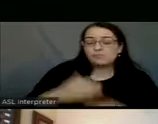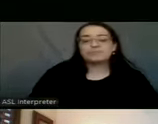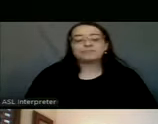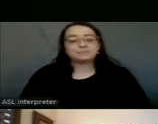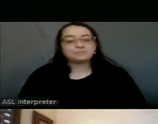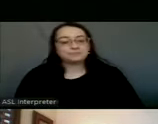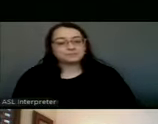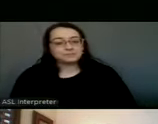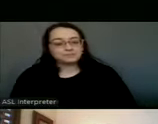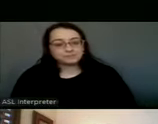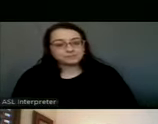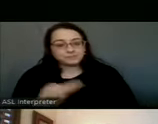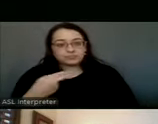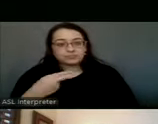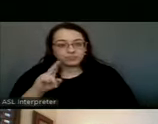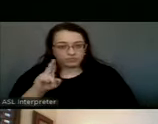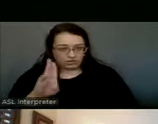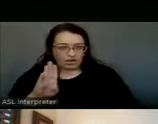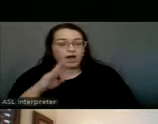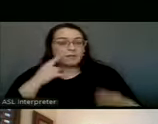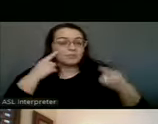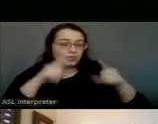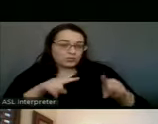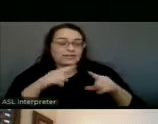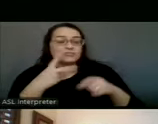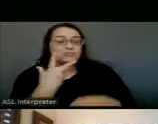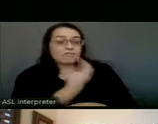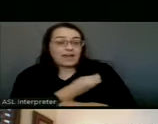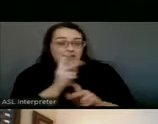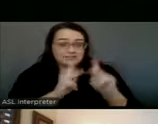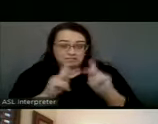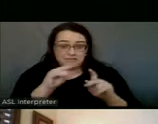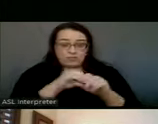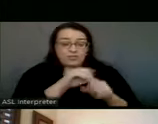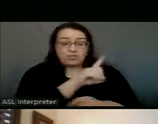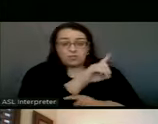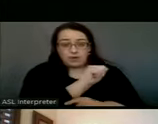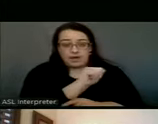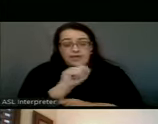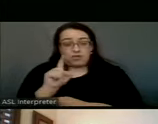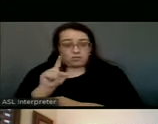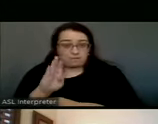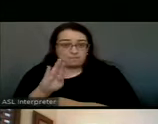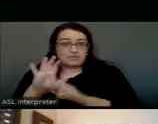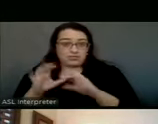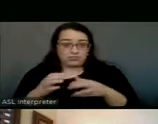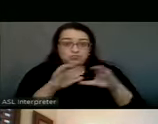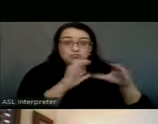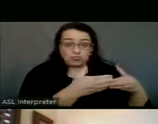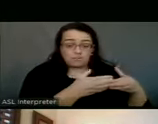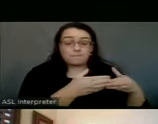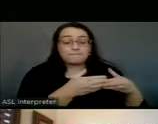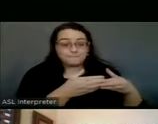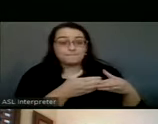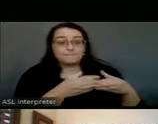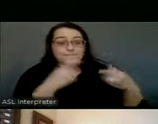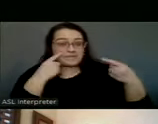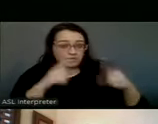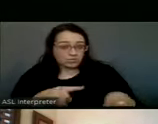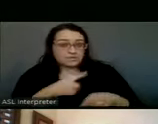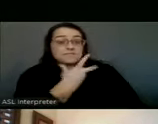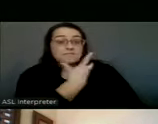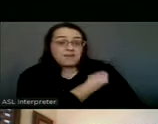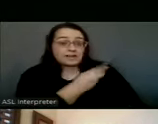the hub providers agree to vaccinate people in that 1A and 1B category. They vaccinate, they agree to